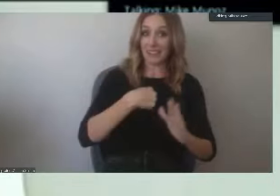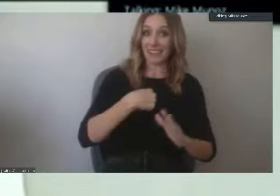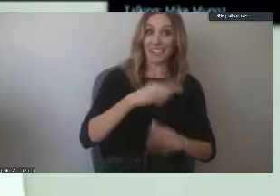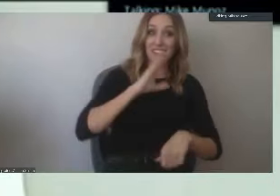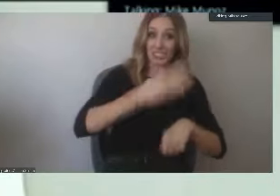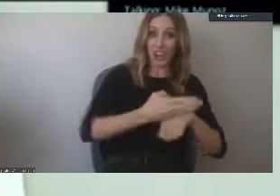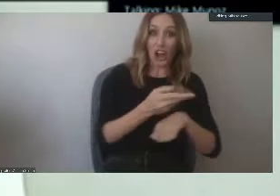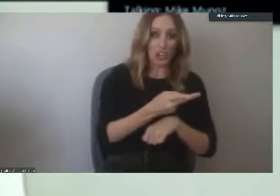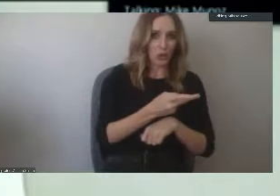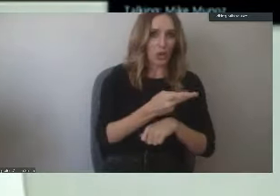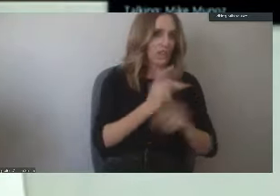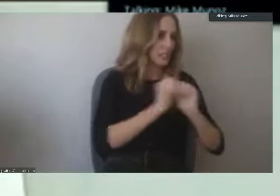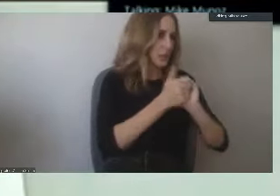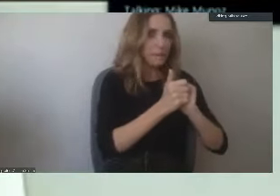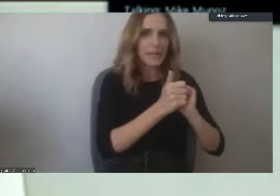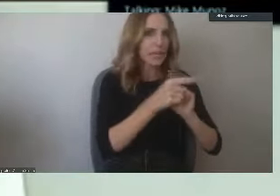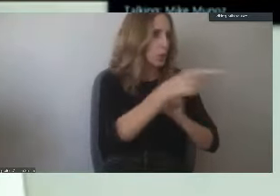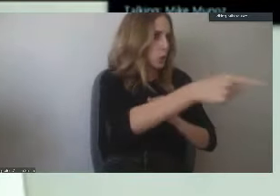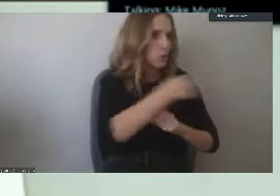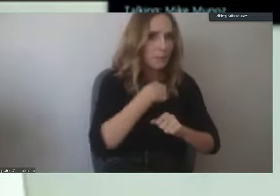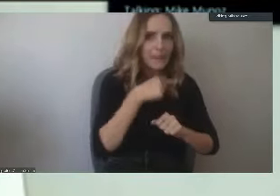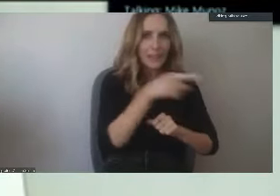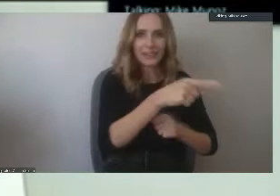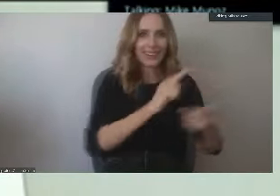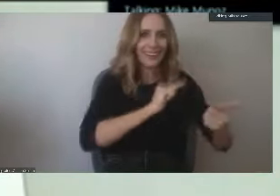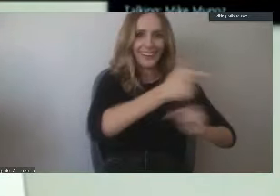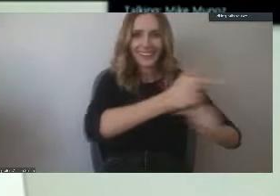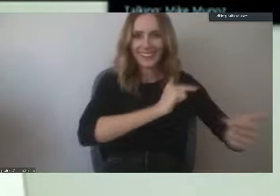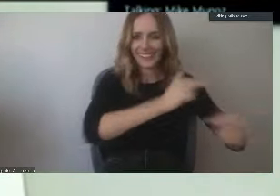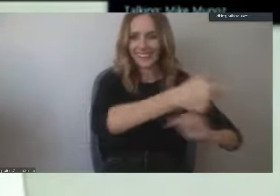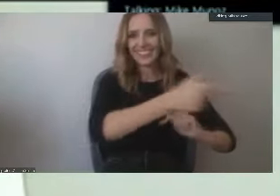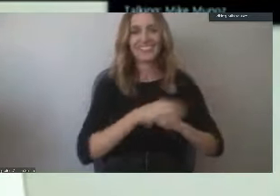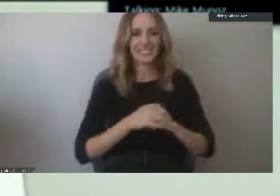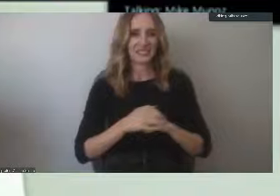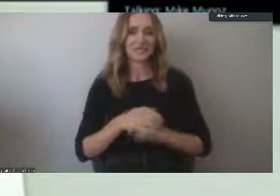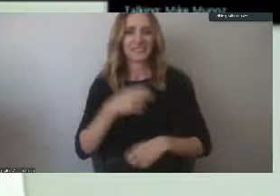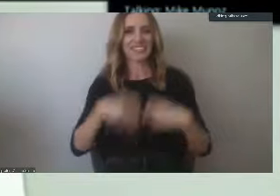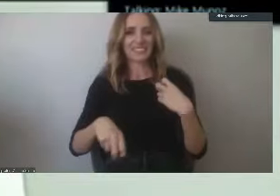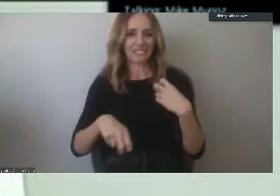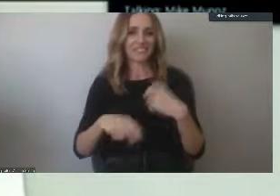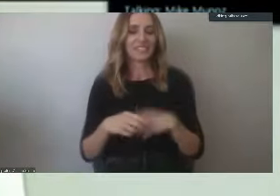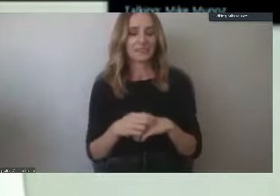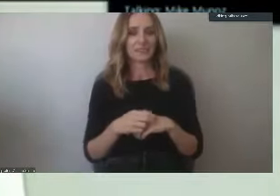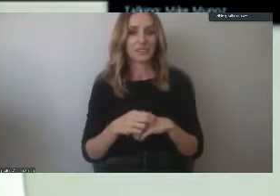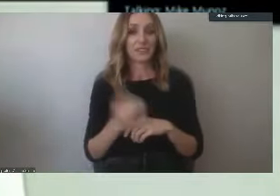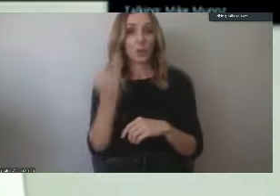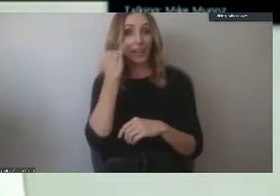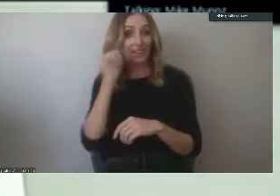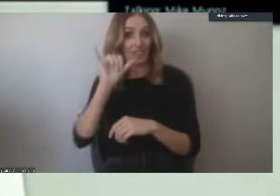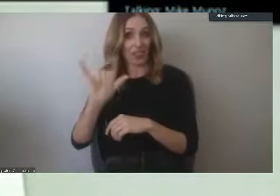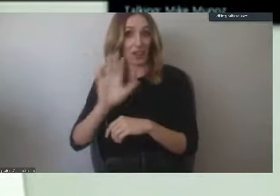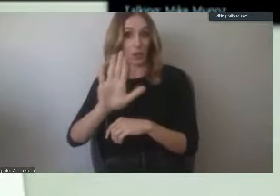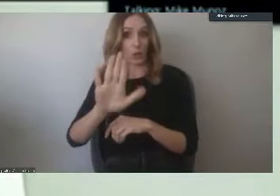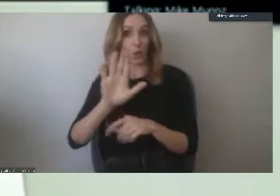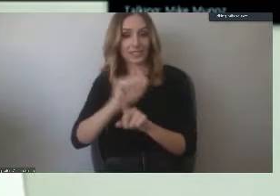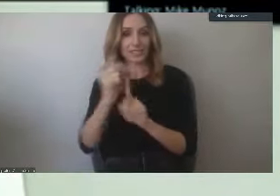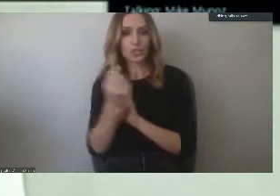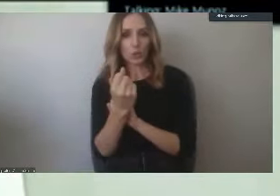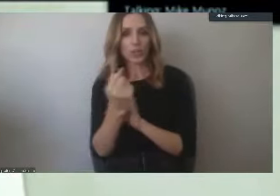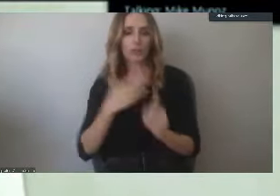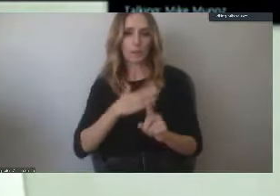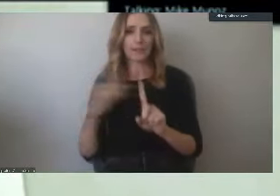and we're competing for who gets to use the laptop when. So if you're in that situation, we want to encourage you to apply for our laptop loan program.